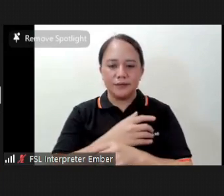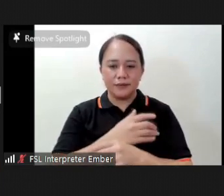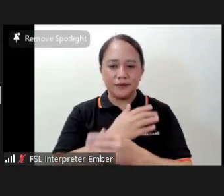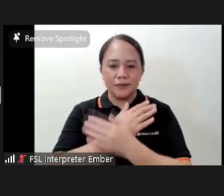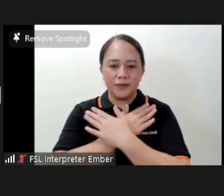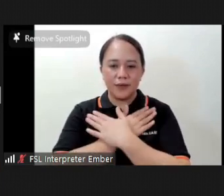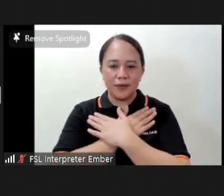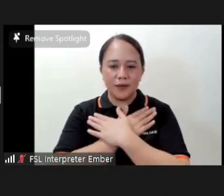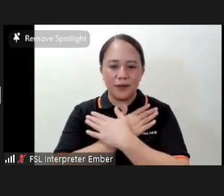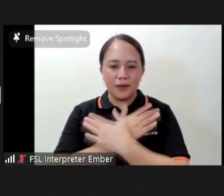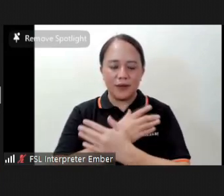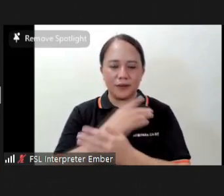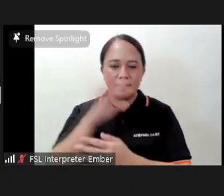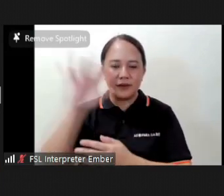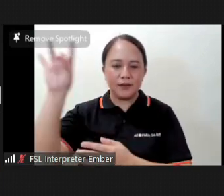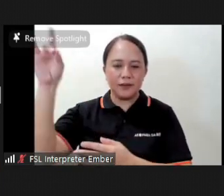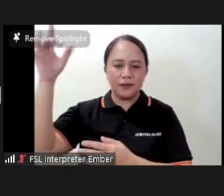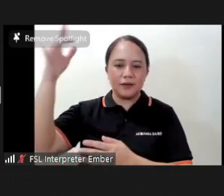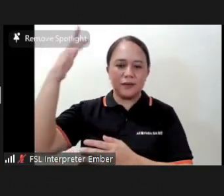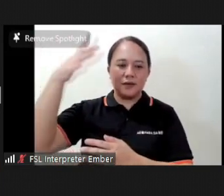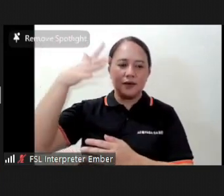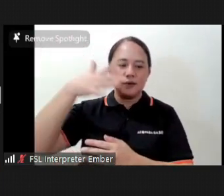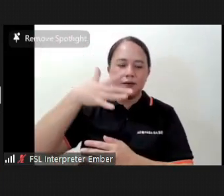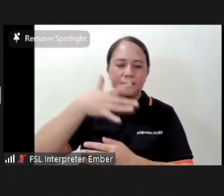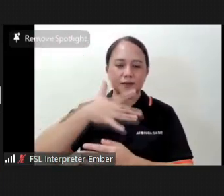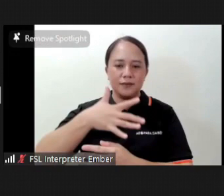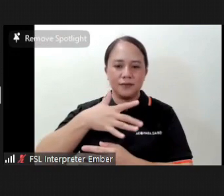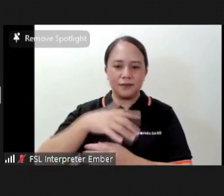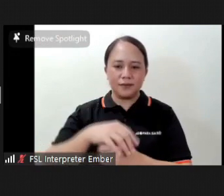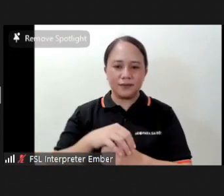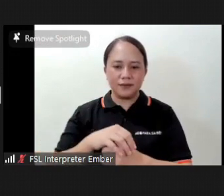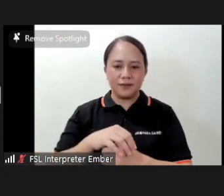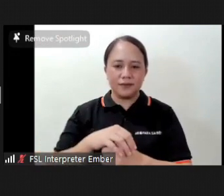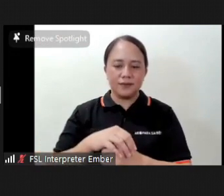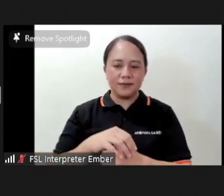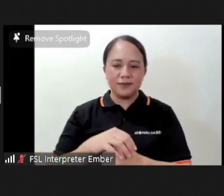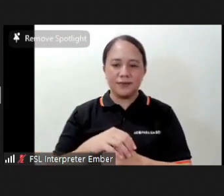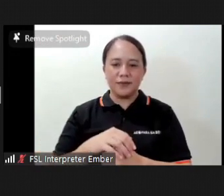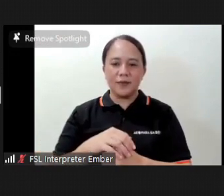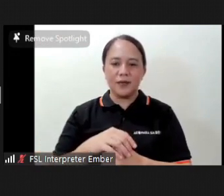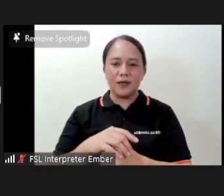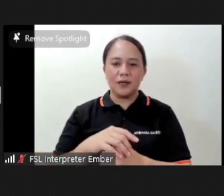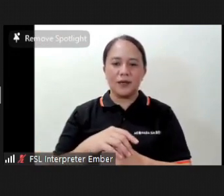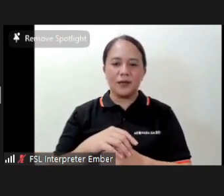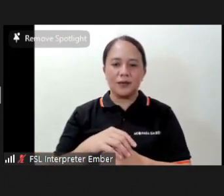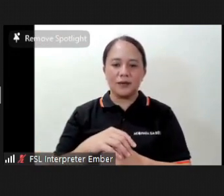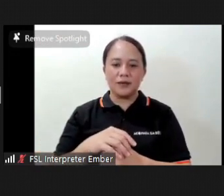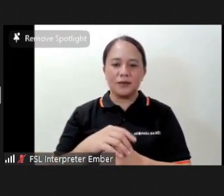As the light shines on your head. And your face.